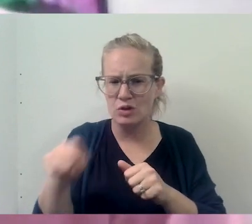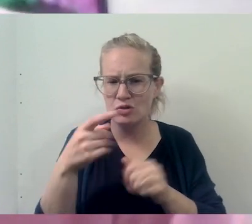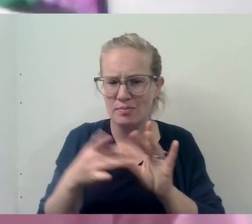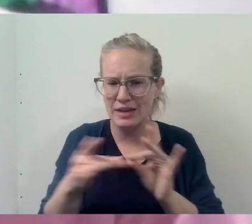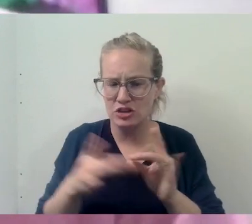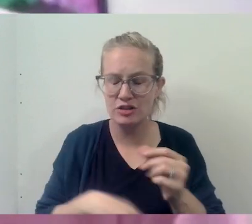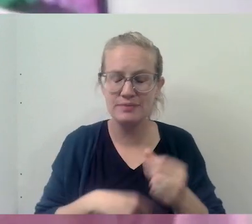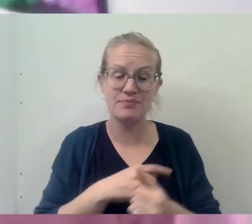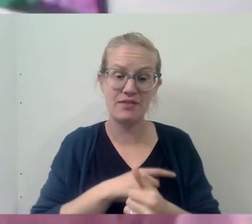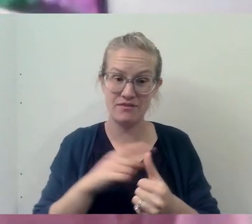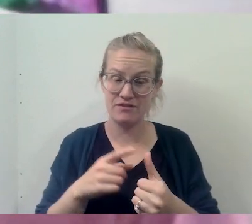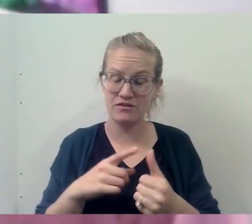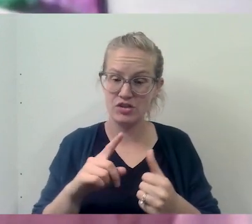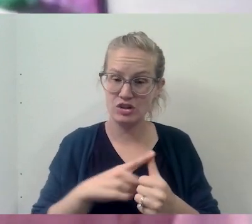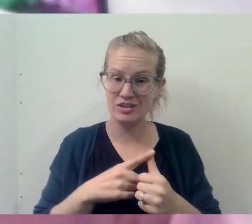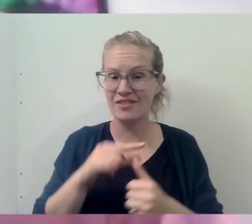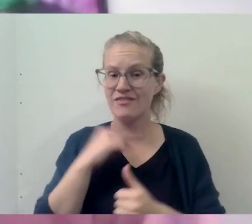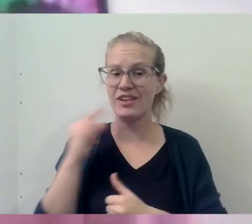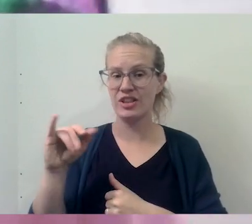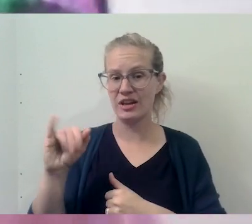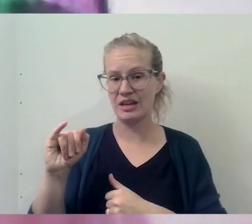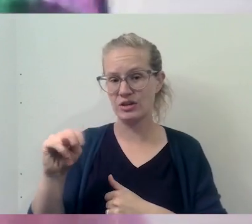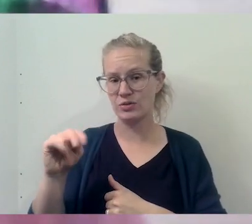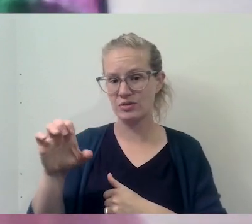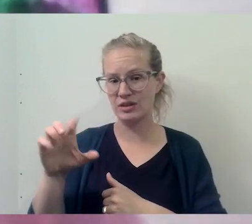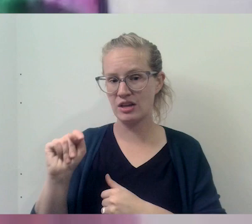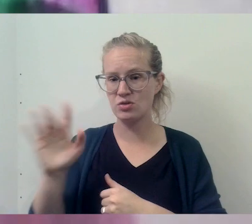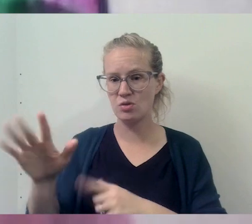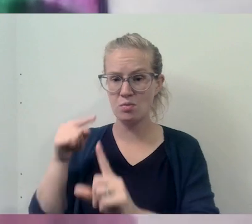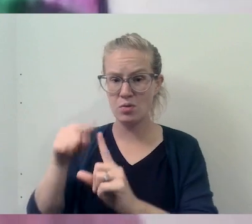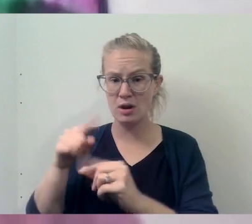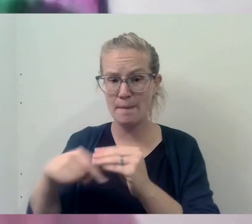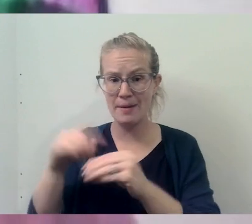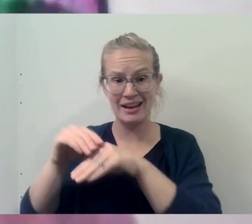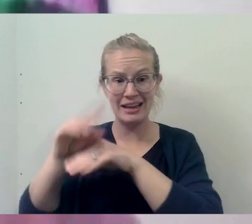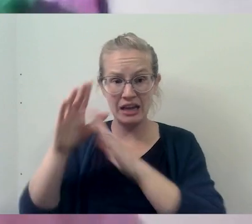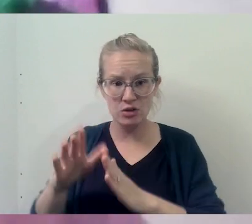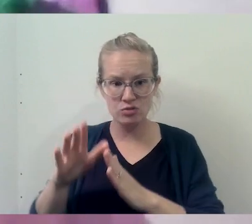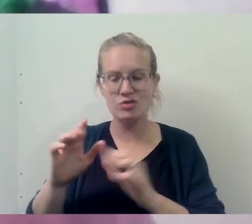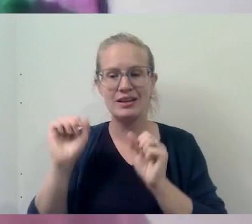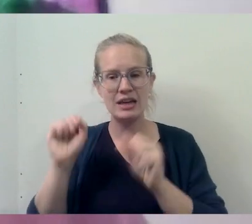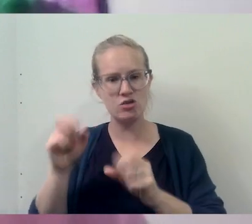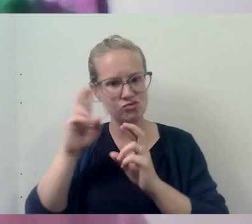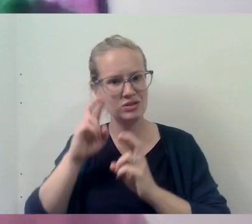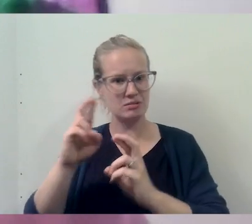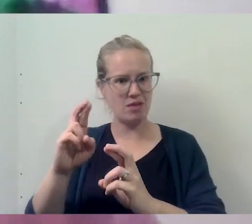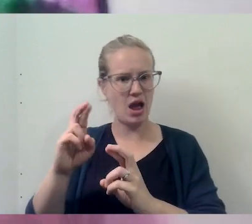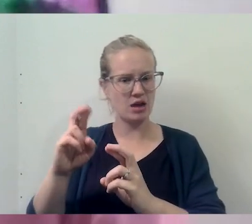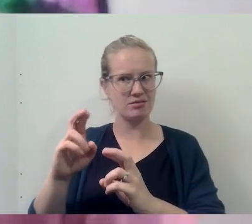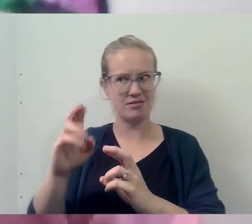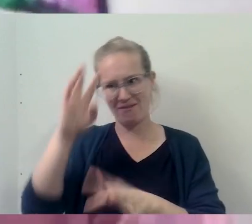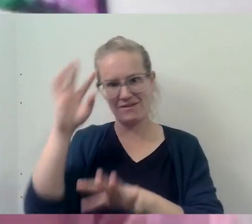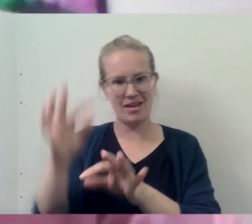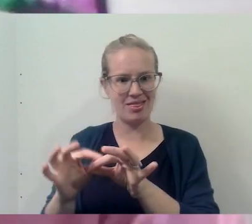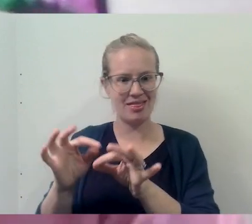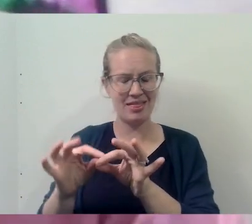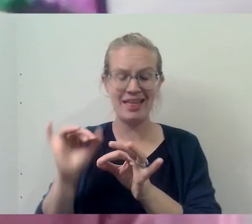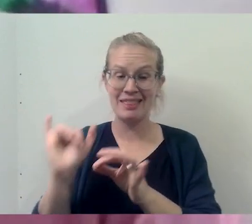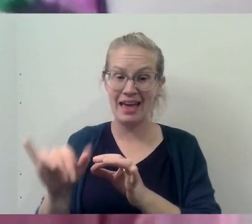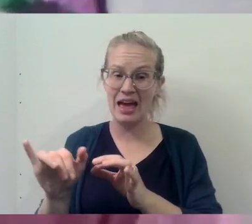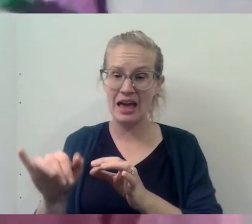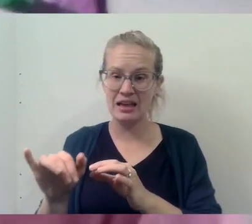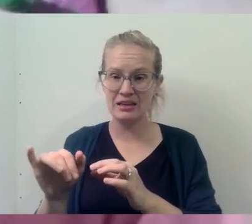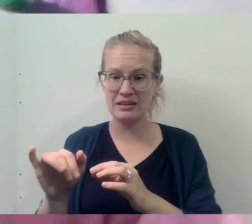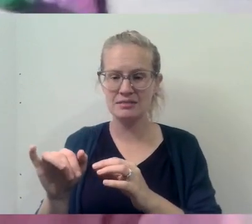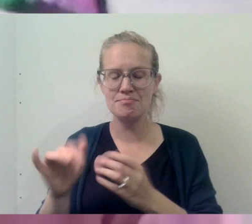Number one, um, you know, Father Innocent, to your point about having a counselor that just respects someone's faith. I mean, that, that seems